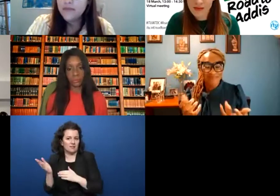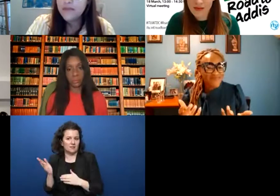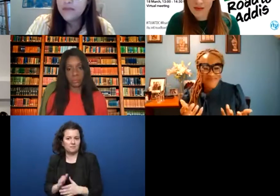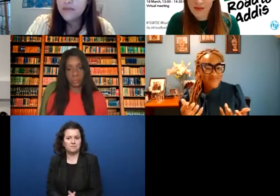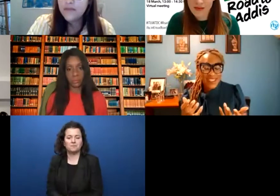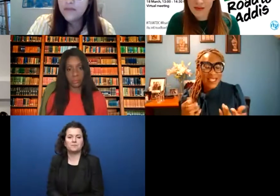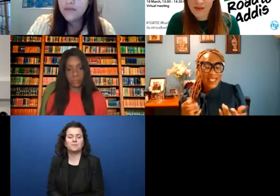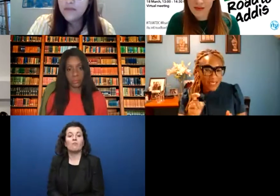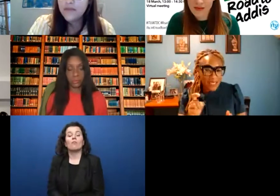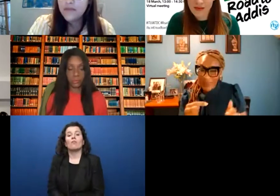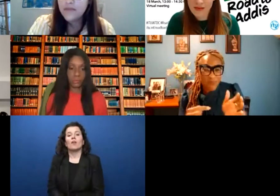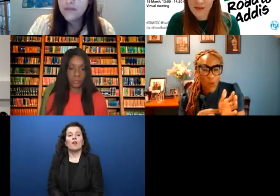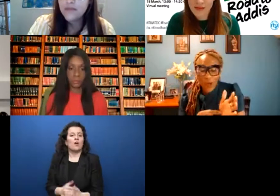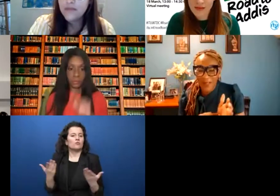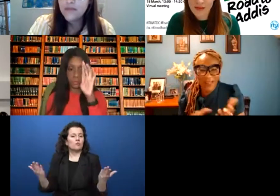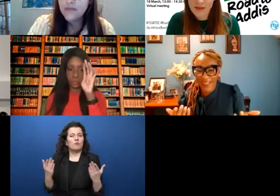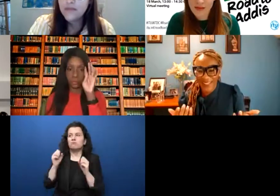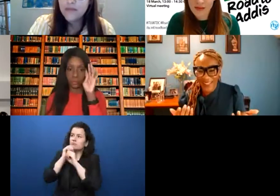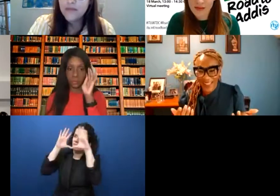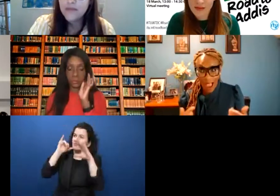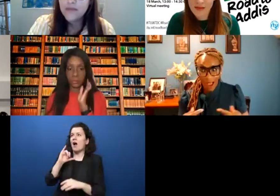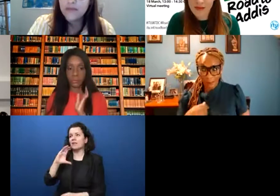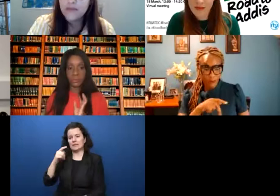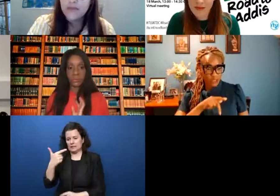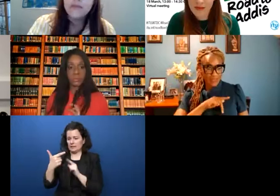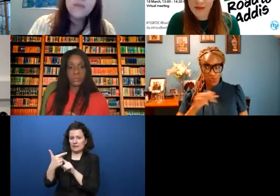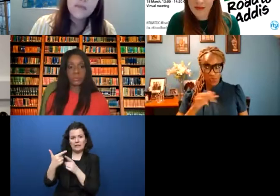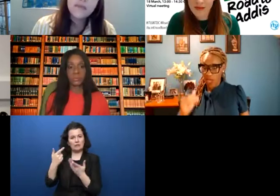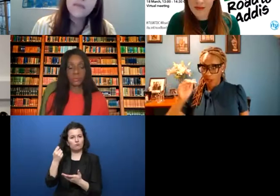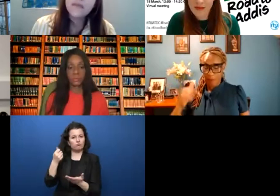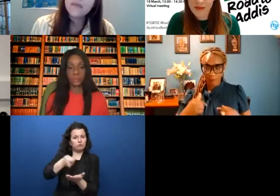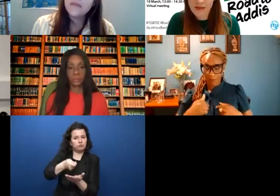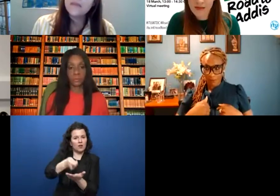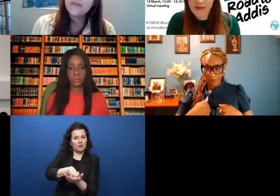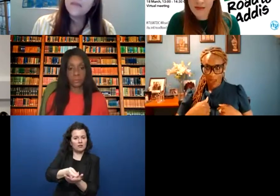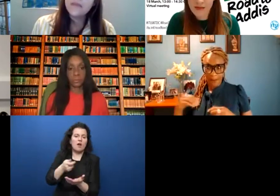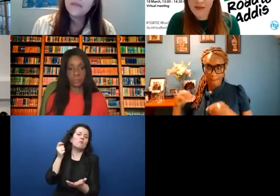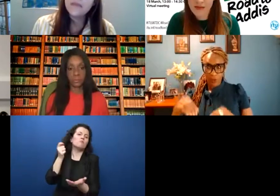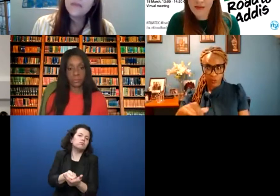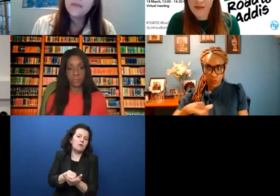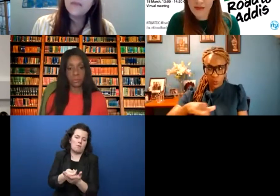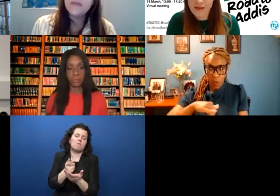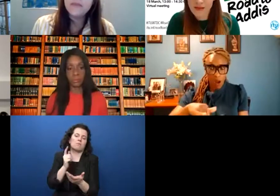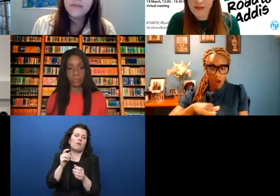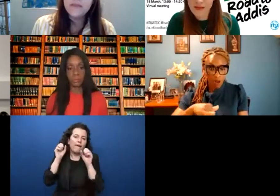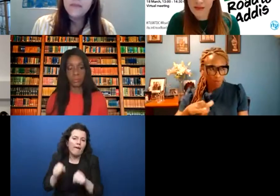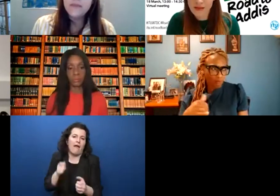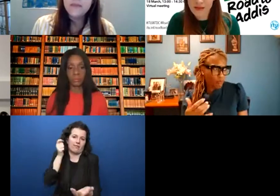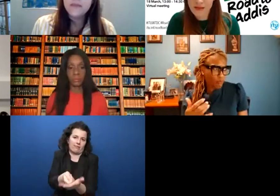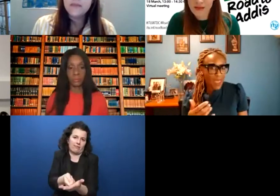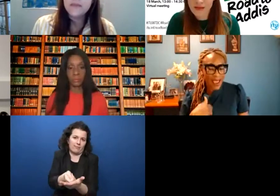think, when we think about ICT and think about cost, the cost must be affordable. I mean, growing up,